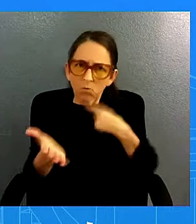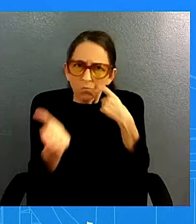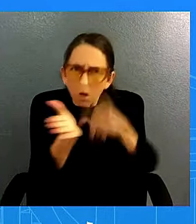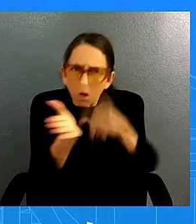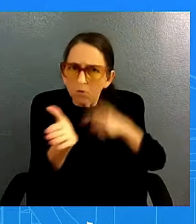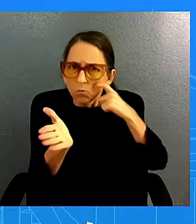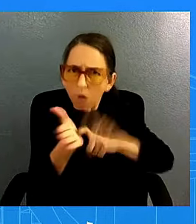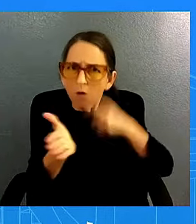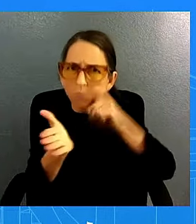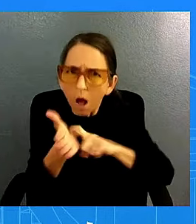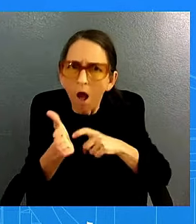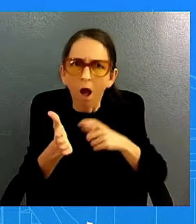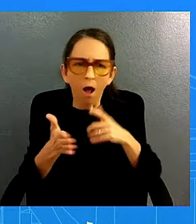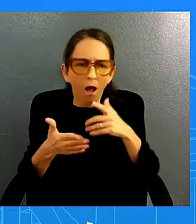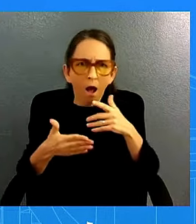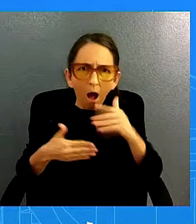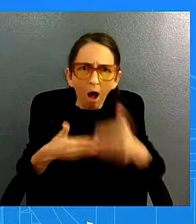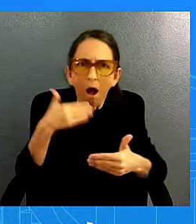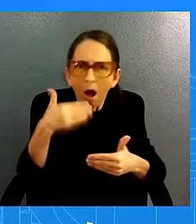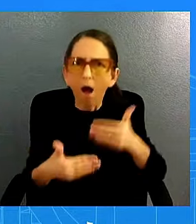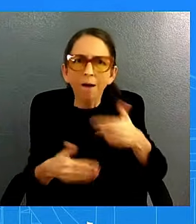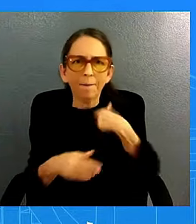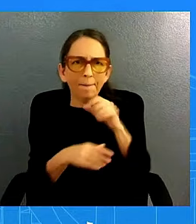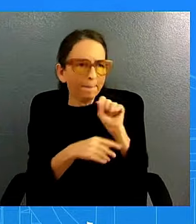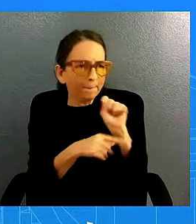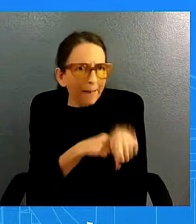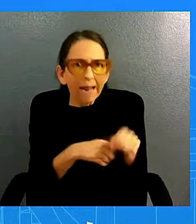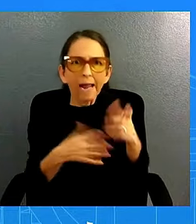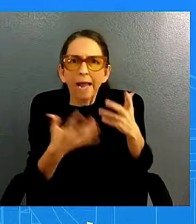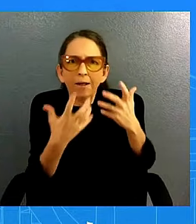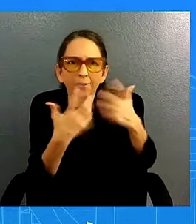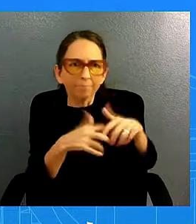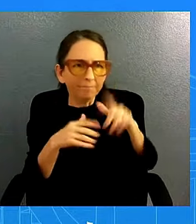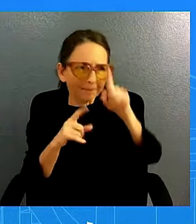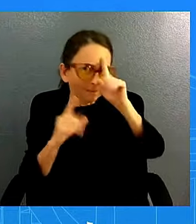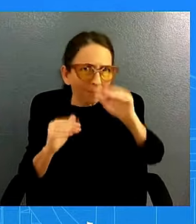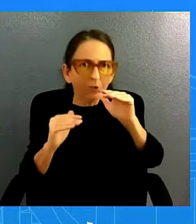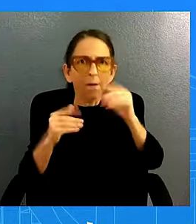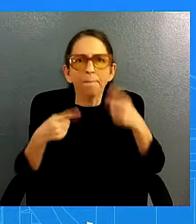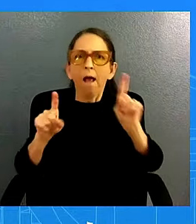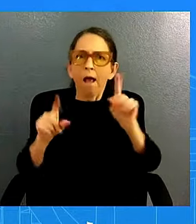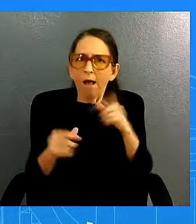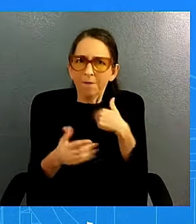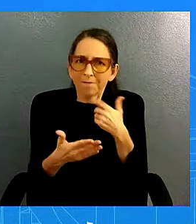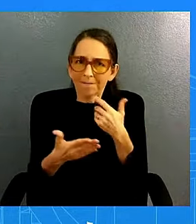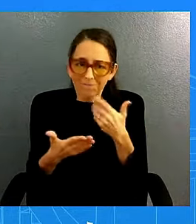productivity and grit of the american people to get us where we are today and with that i'll take your questions